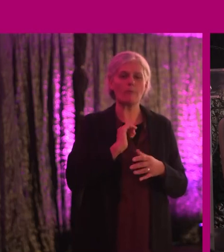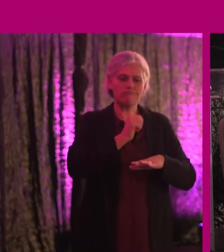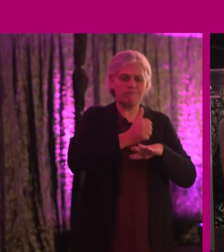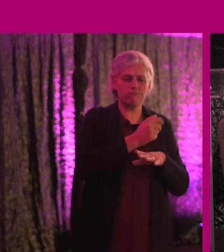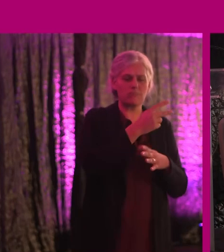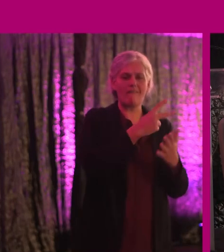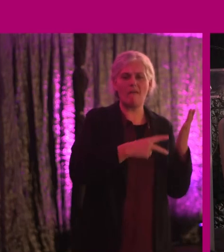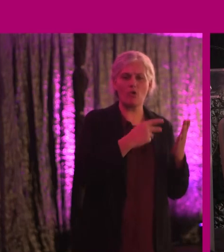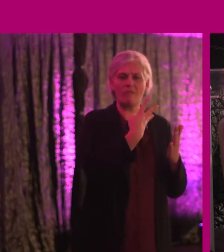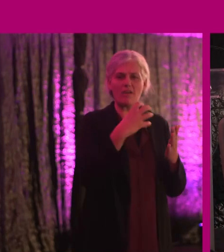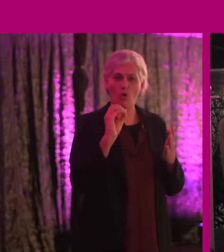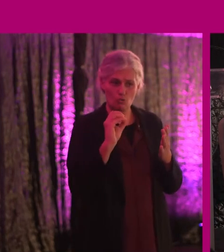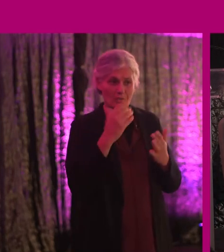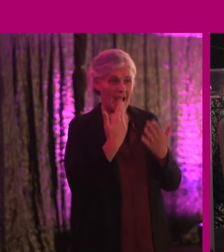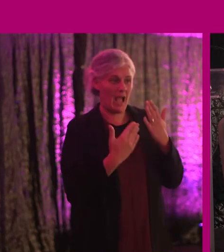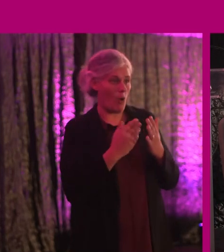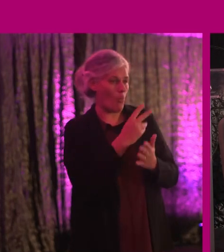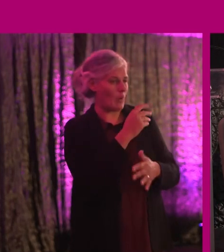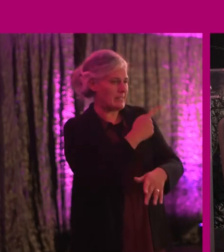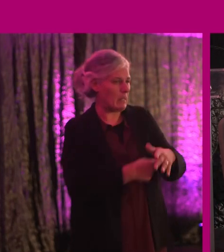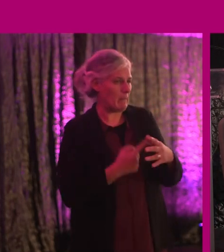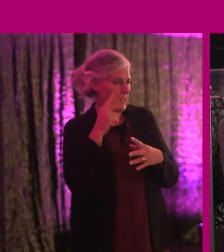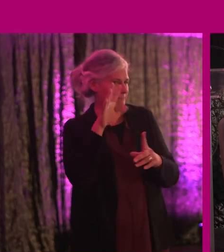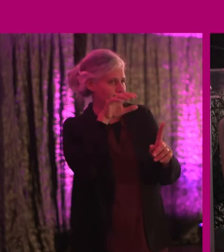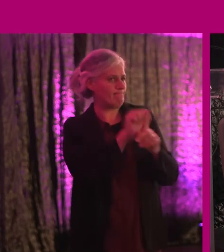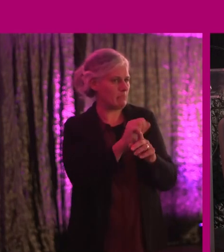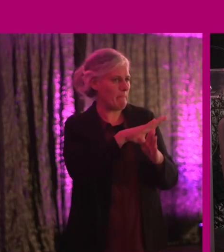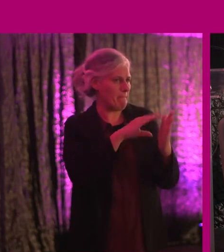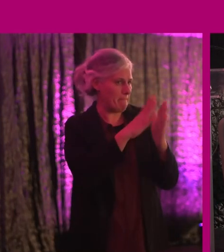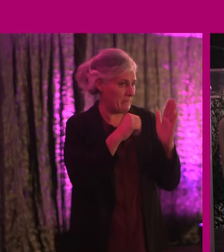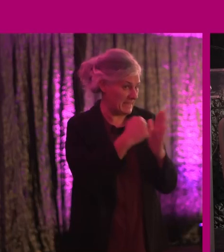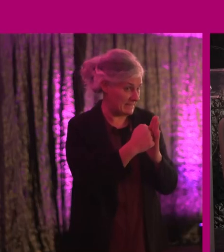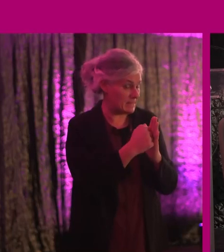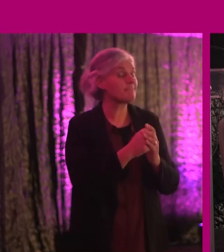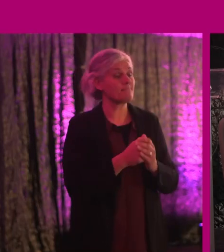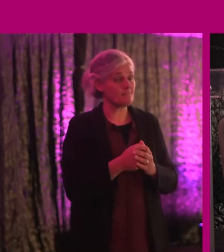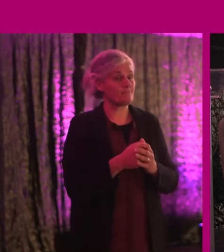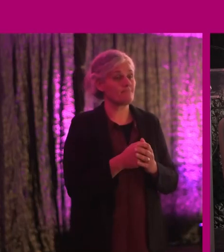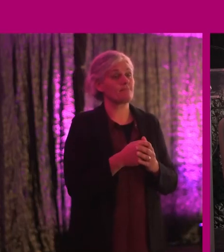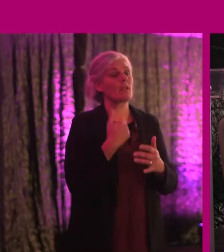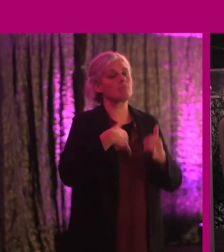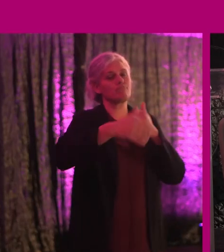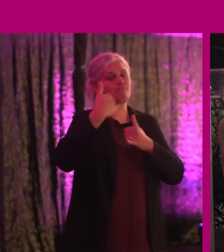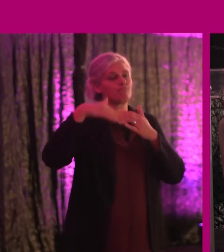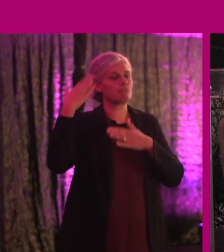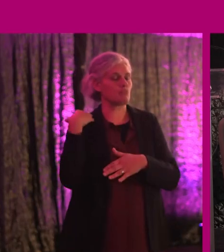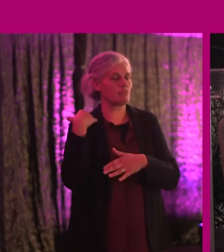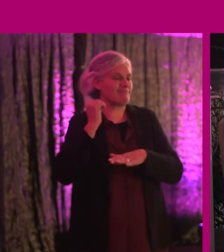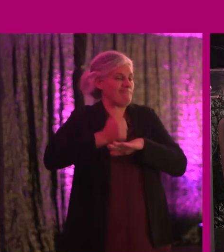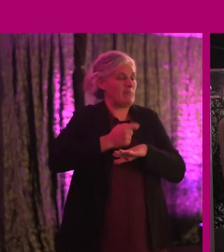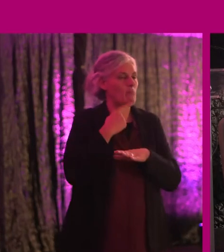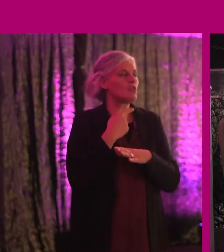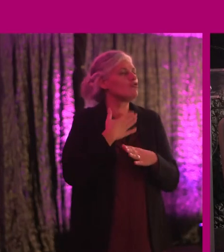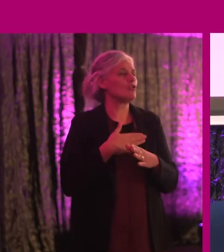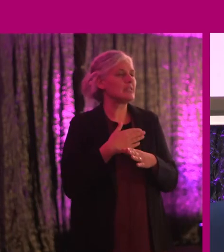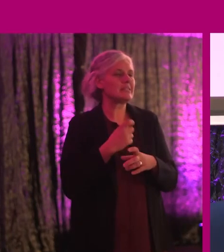the Valuable 500 and how disability is seen in business. Look, I could go on a million years why we established the Valuable 500, but I'm going to give you the